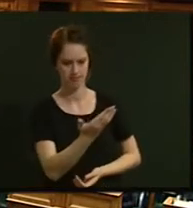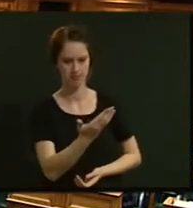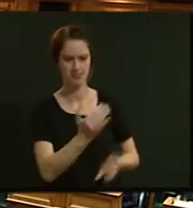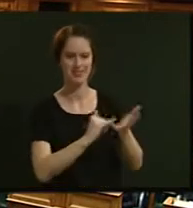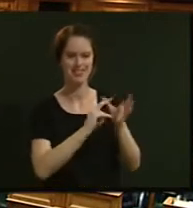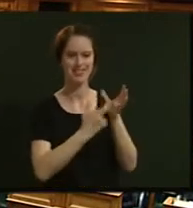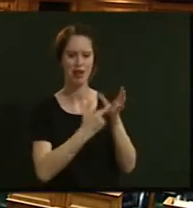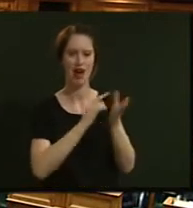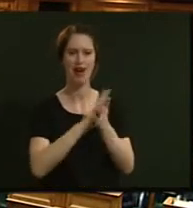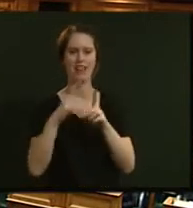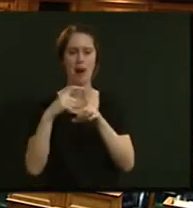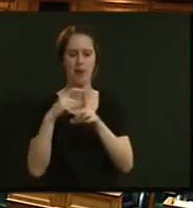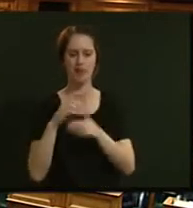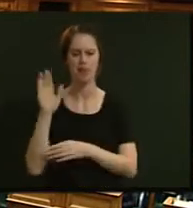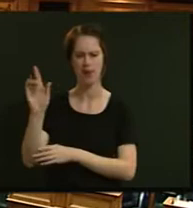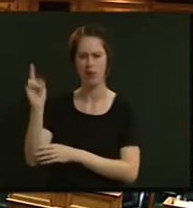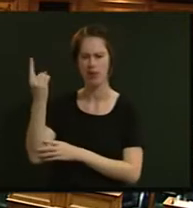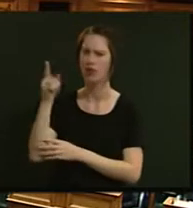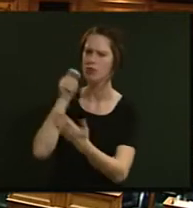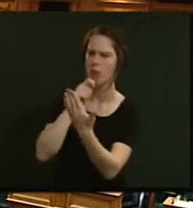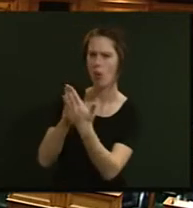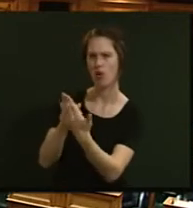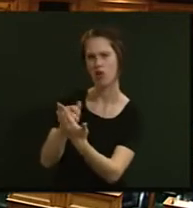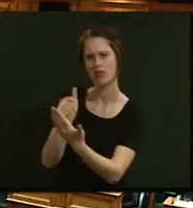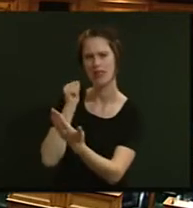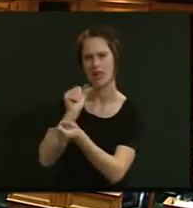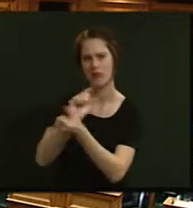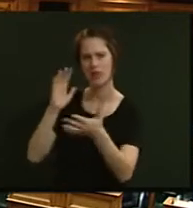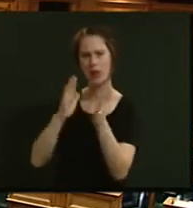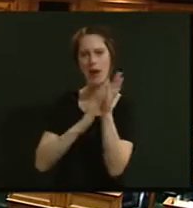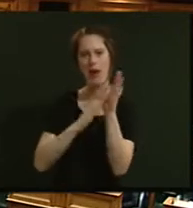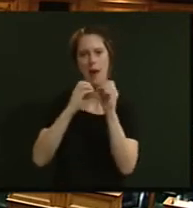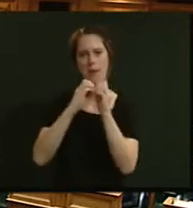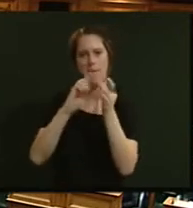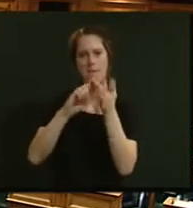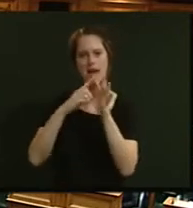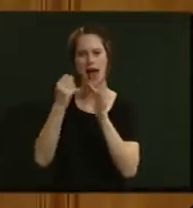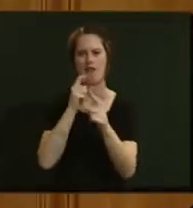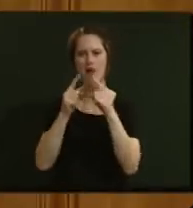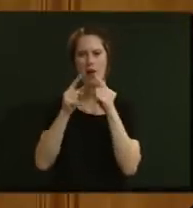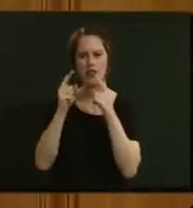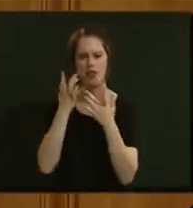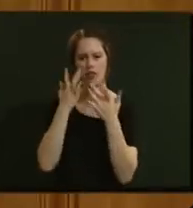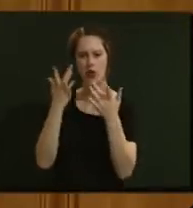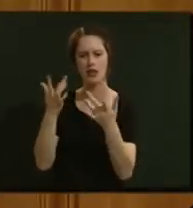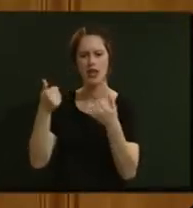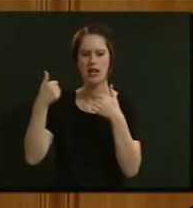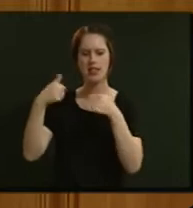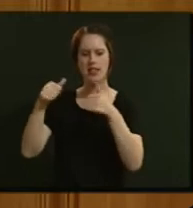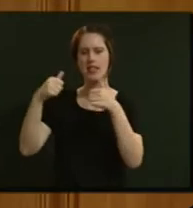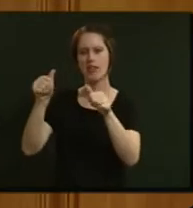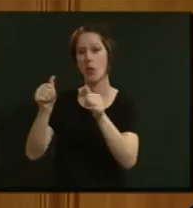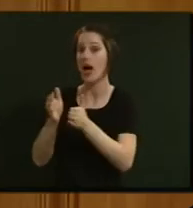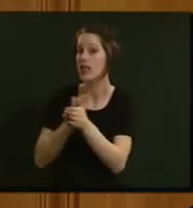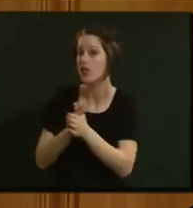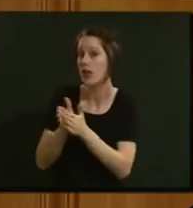To the Minister, does the report released yesterday by MBIE have information that highlights successful initiatives in